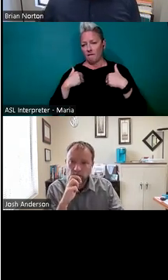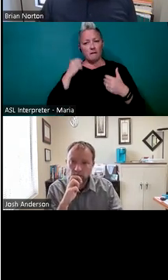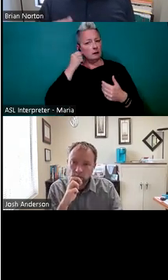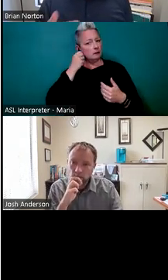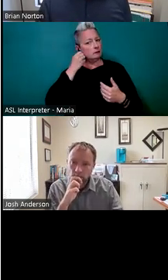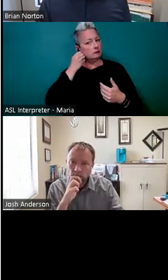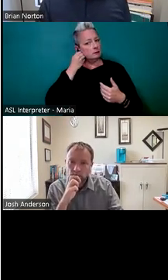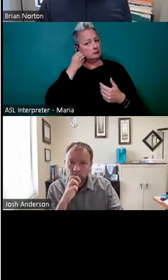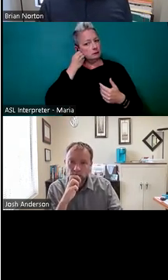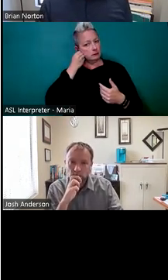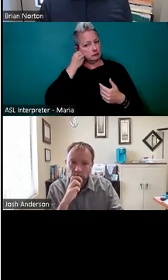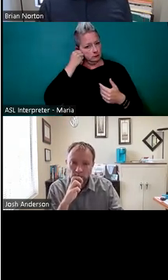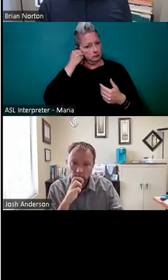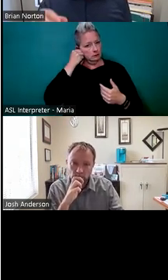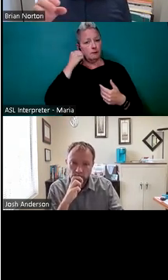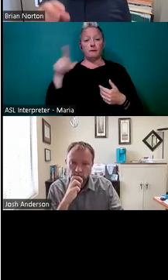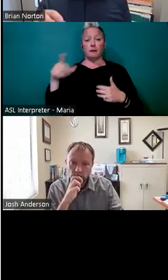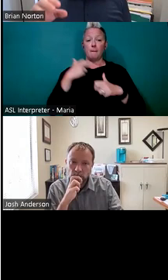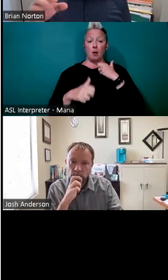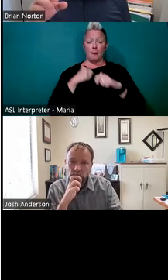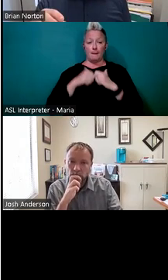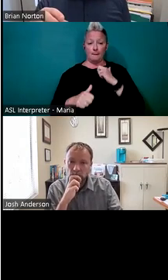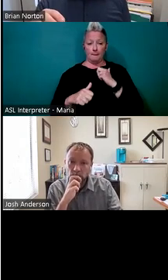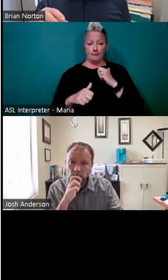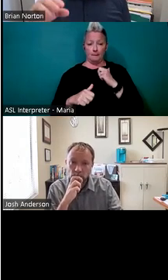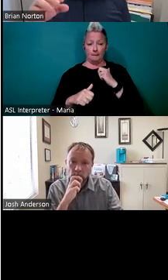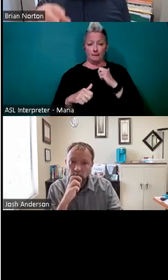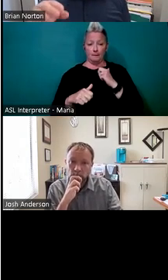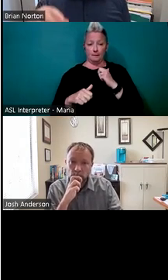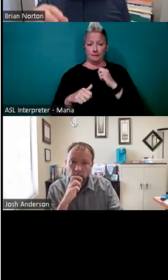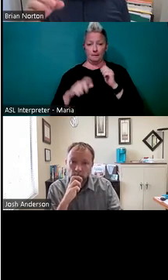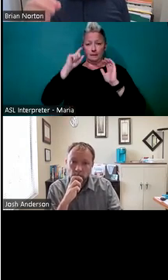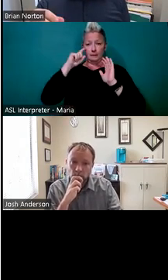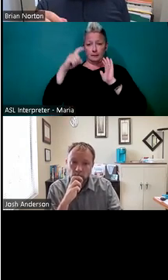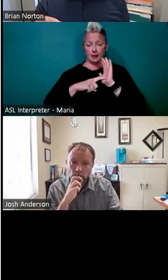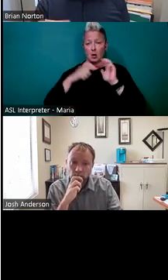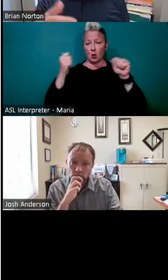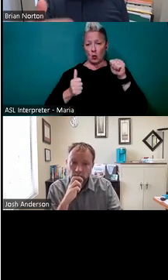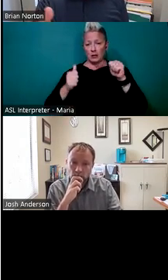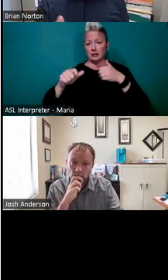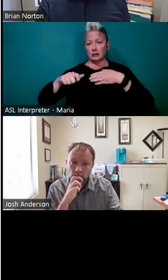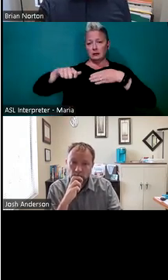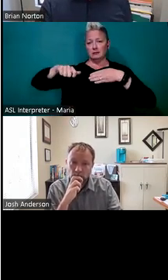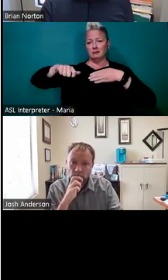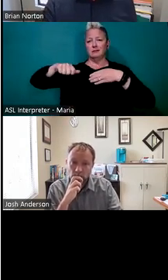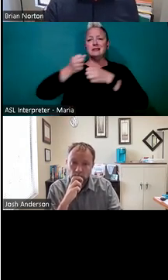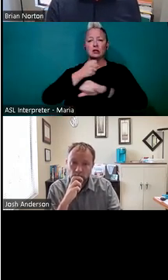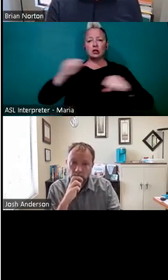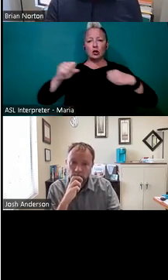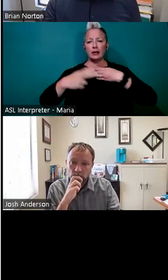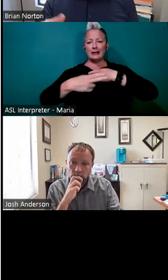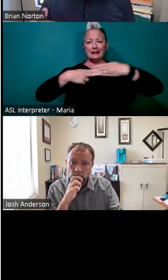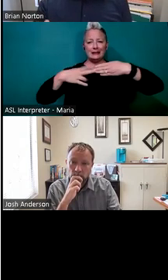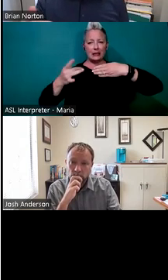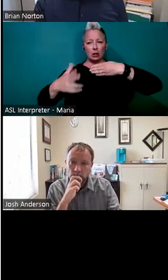Um, the problem that they have is they need to be able to identify which items to tag, um, for those security tags,